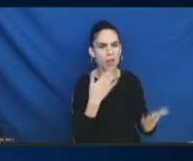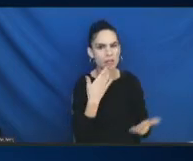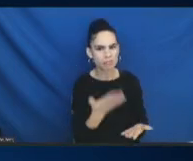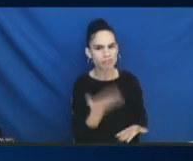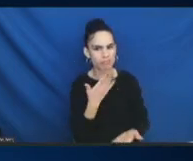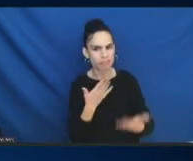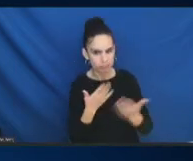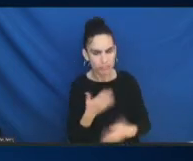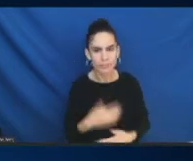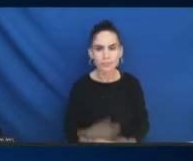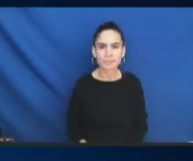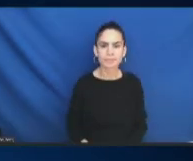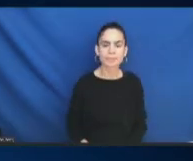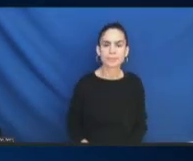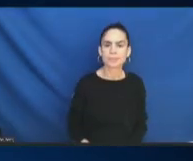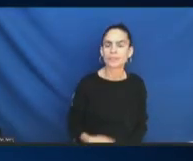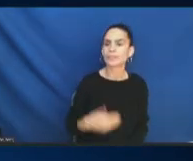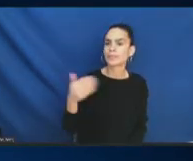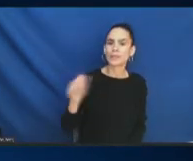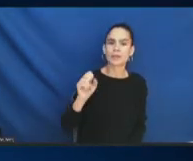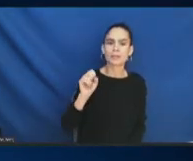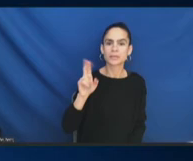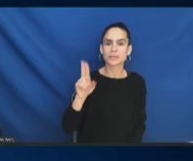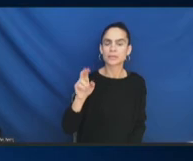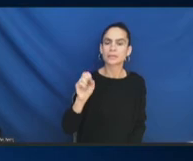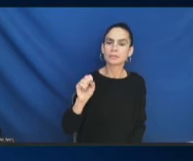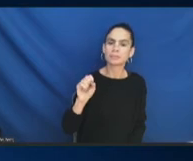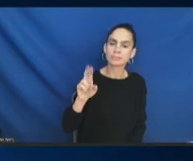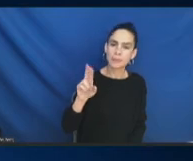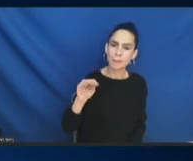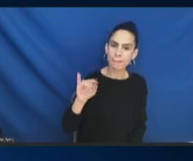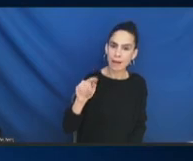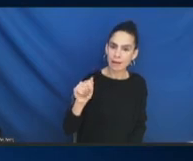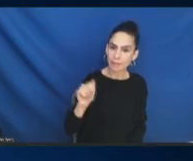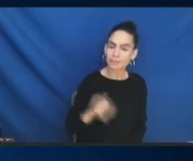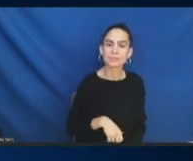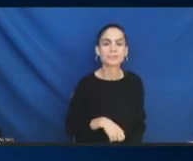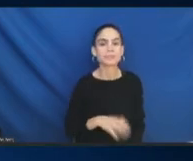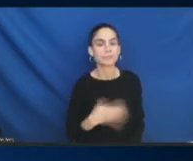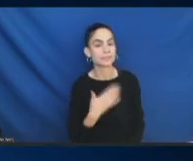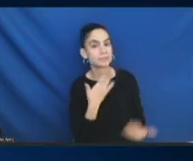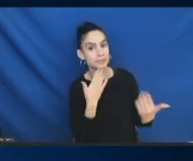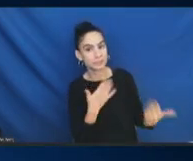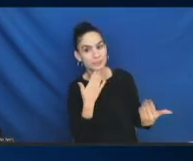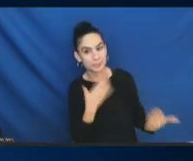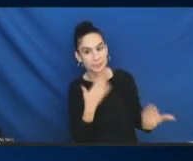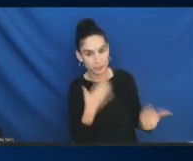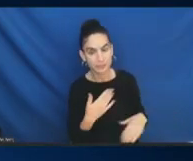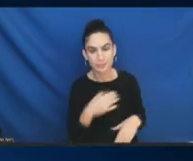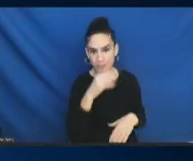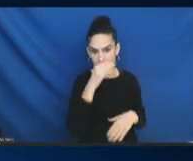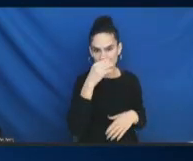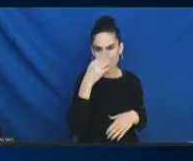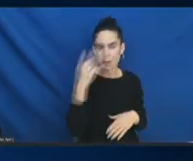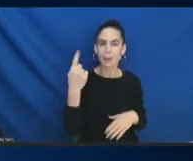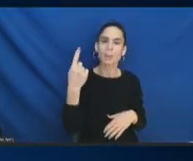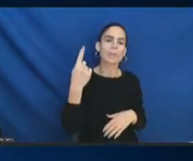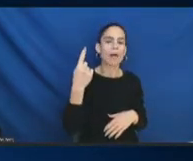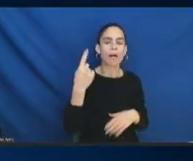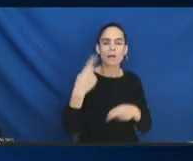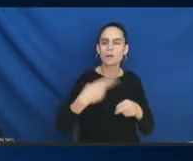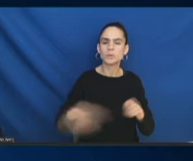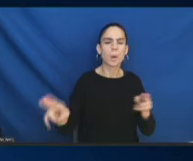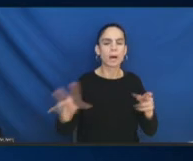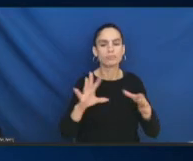Smita. Smita? Smita Thank you. Just one quick note is, I know, could we please get copies of